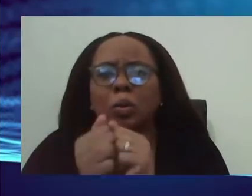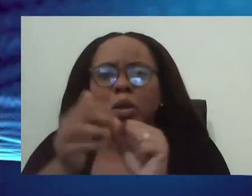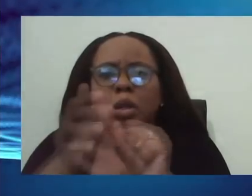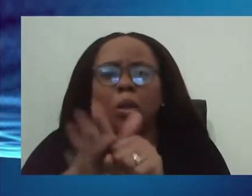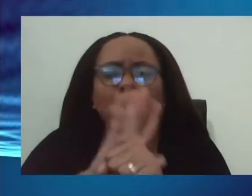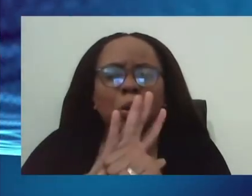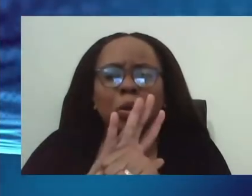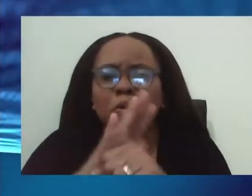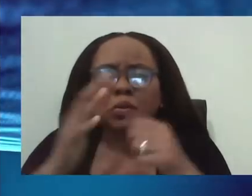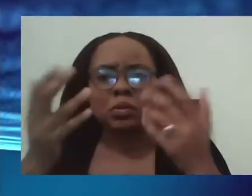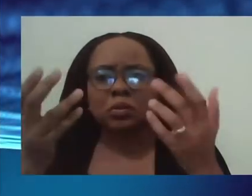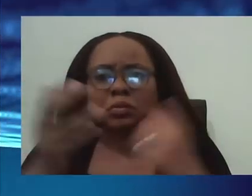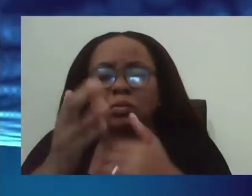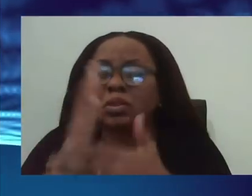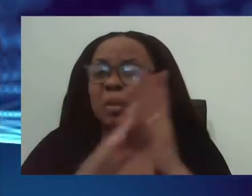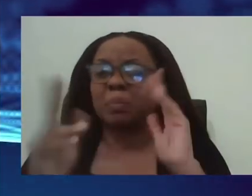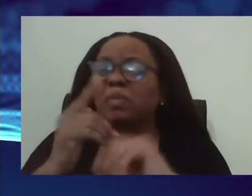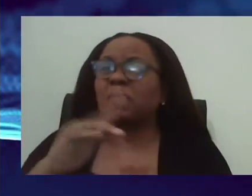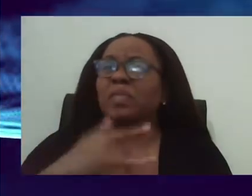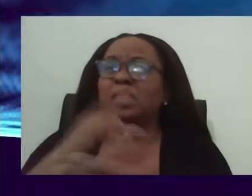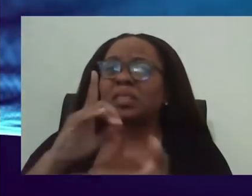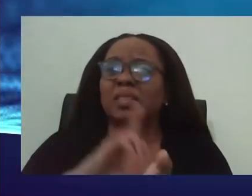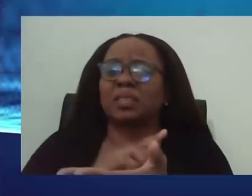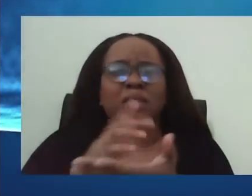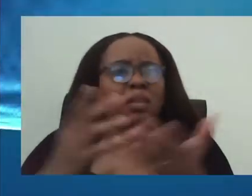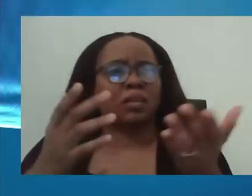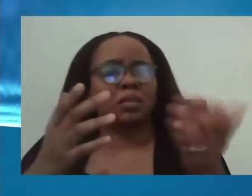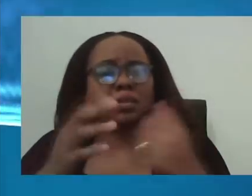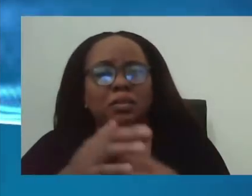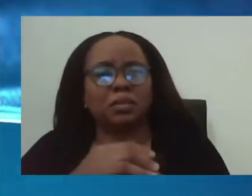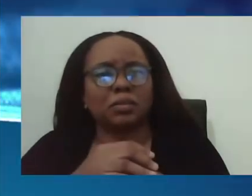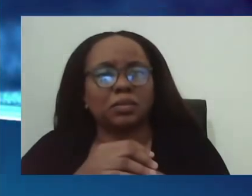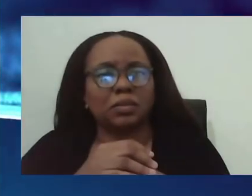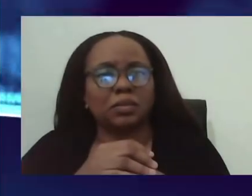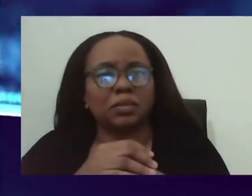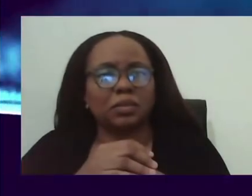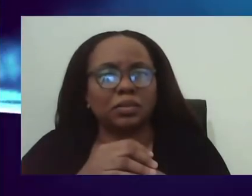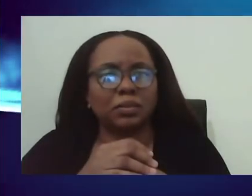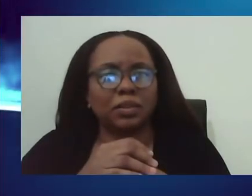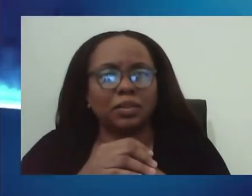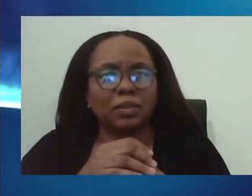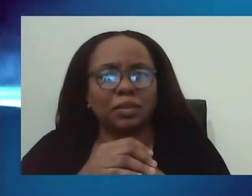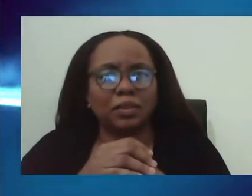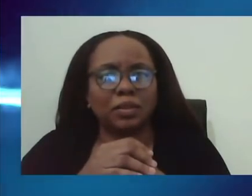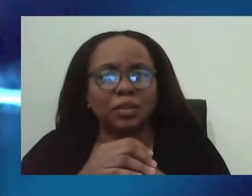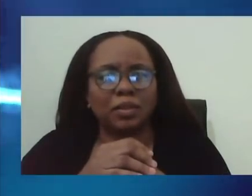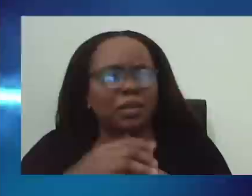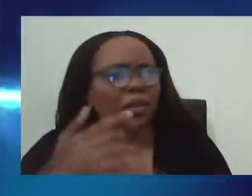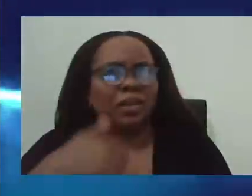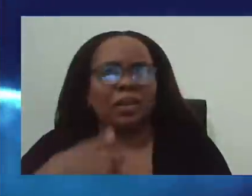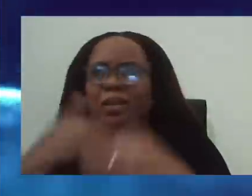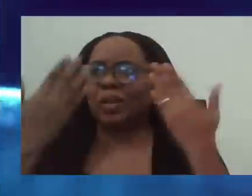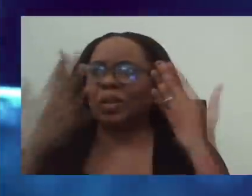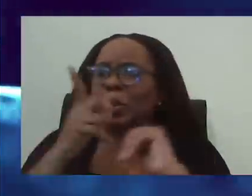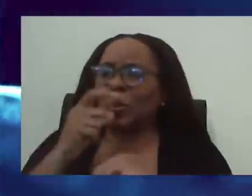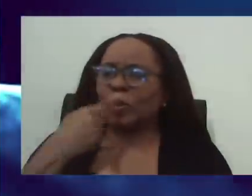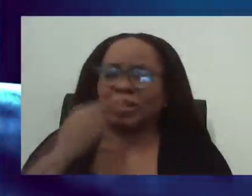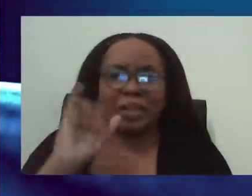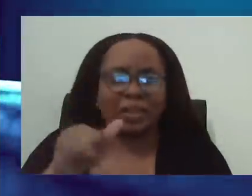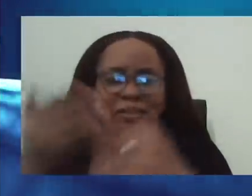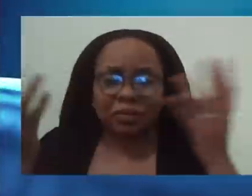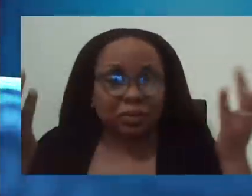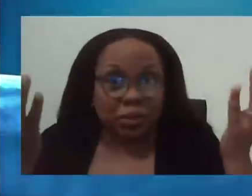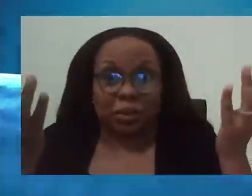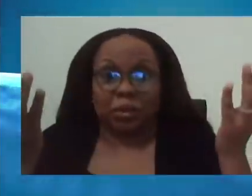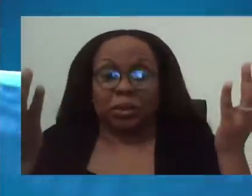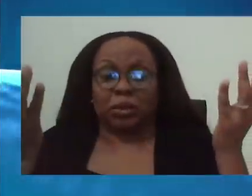There are some people who feel I'm not sure. Doctors can do more. I'm not sure who has said that. Um, but, uh, to